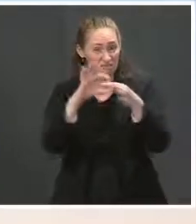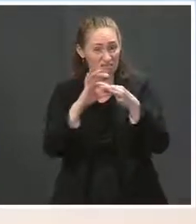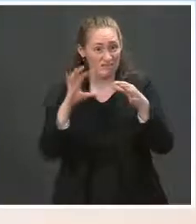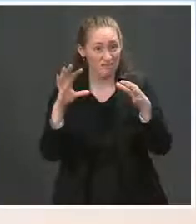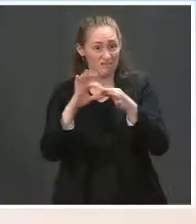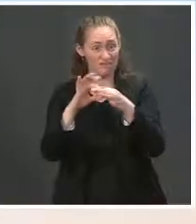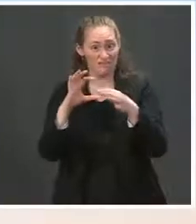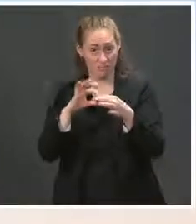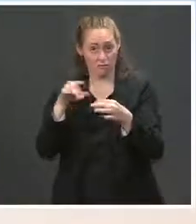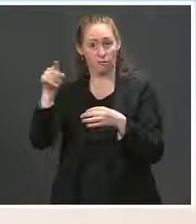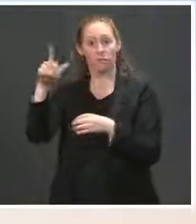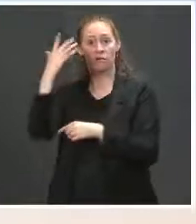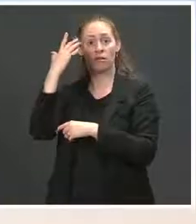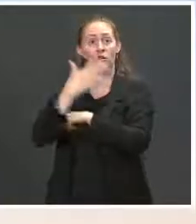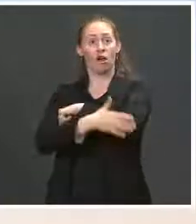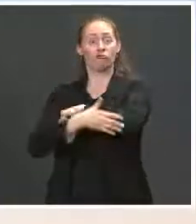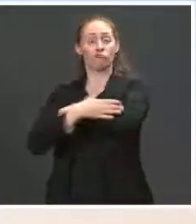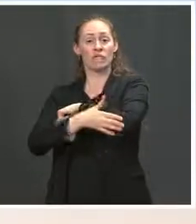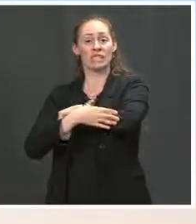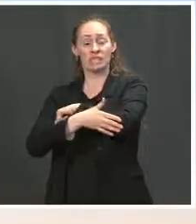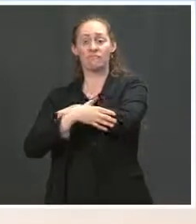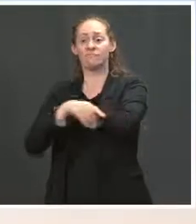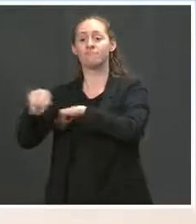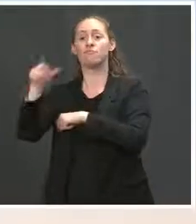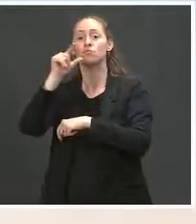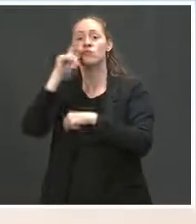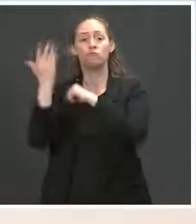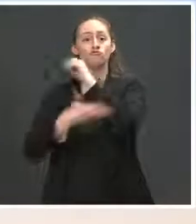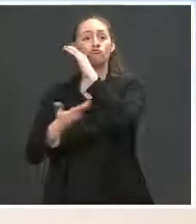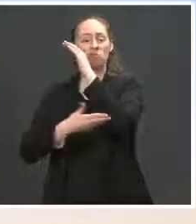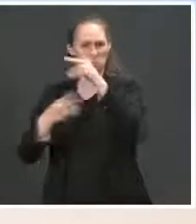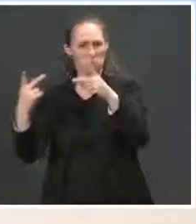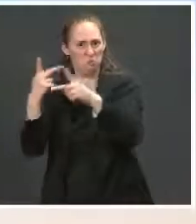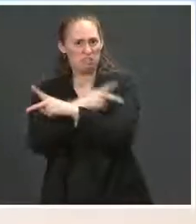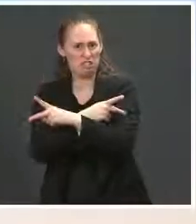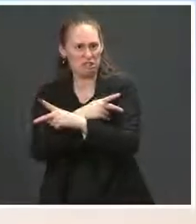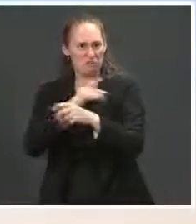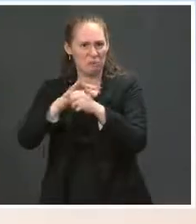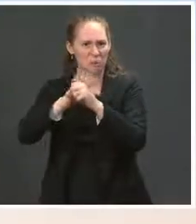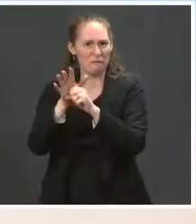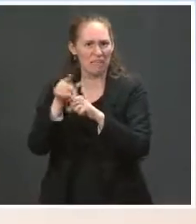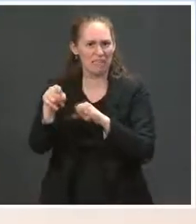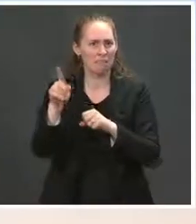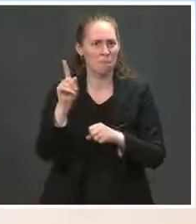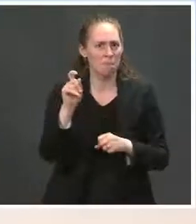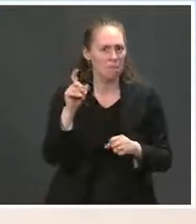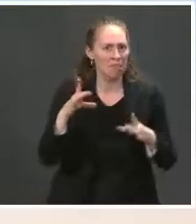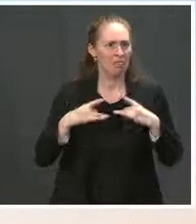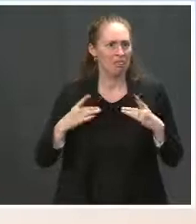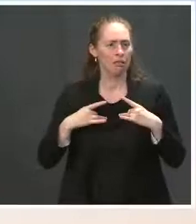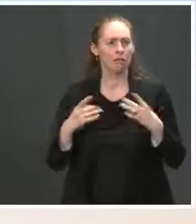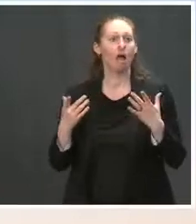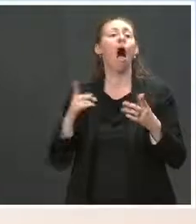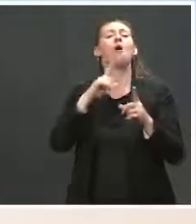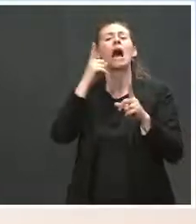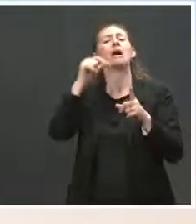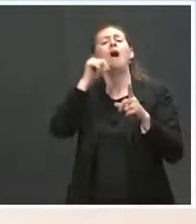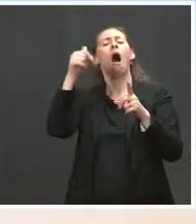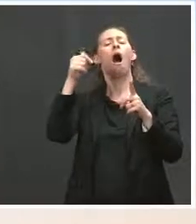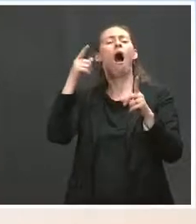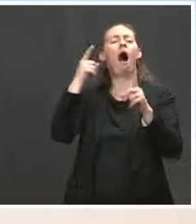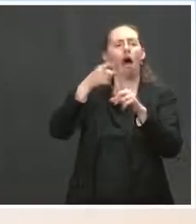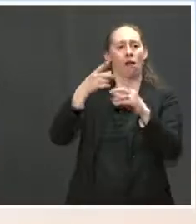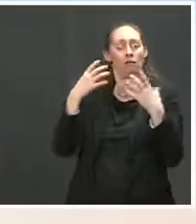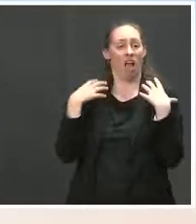deforestation is not just a climate issue. It's a big climate issue. It's also a health issue. And, you know, we are